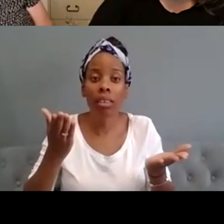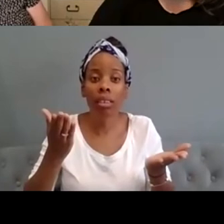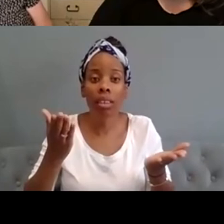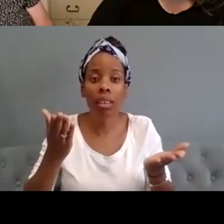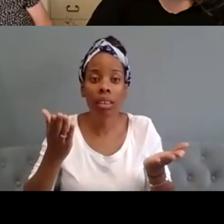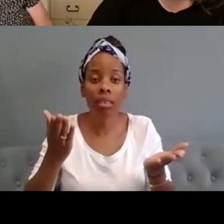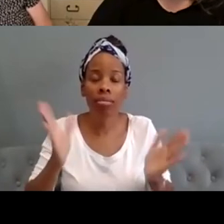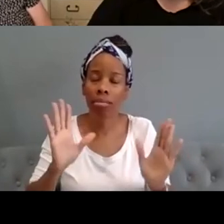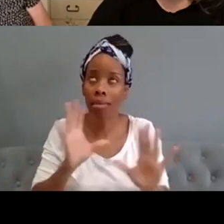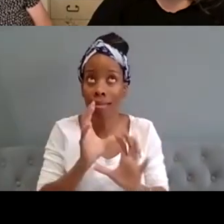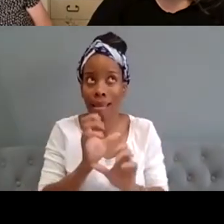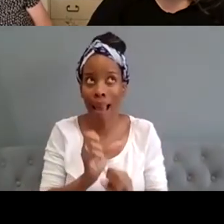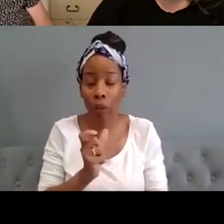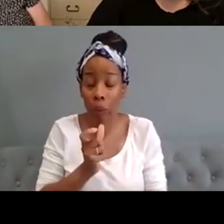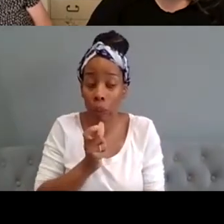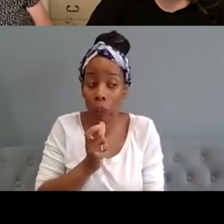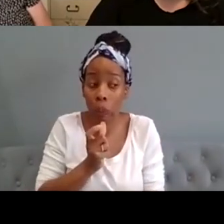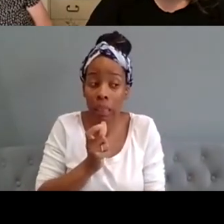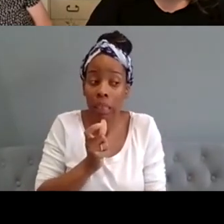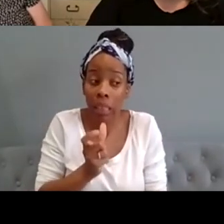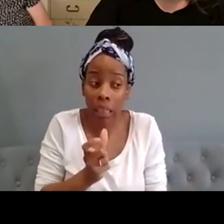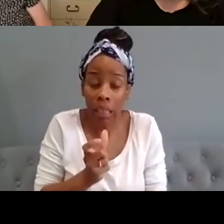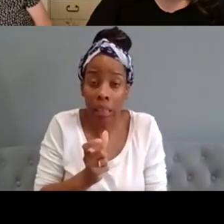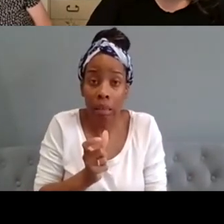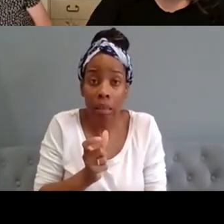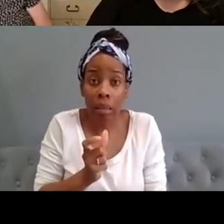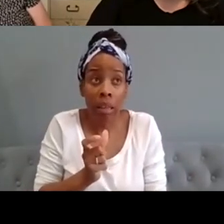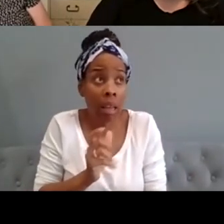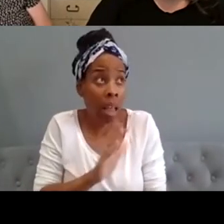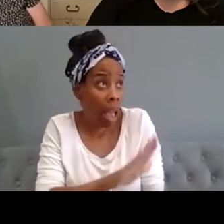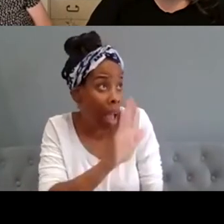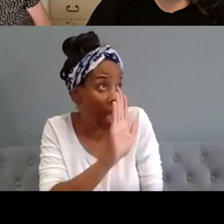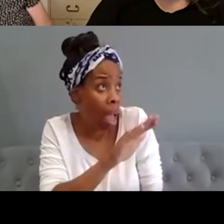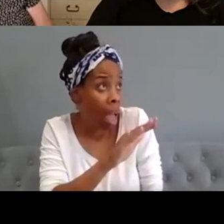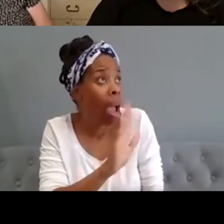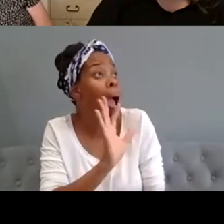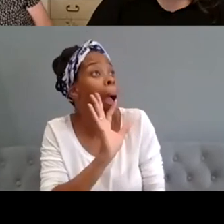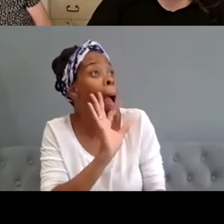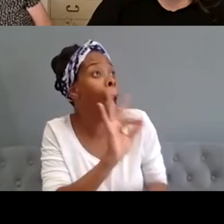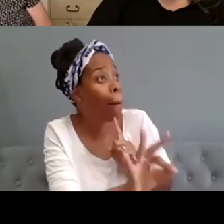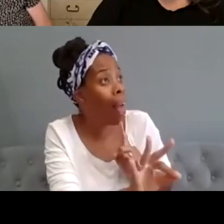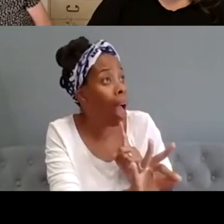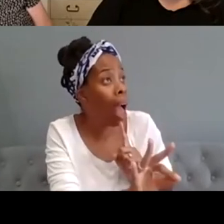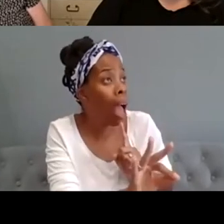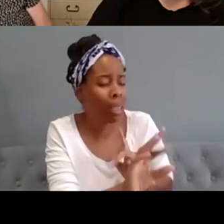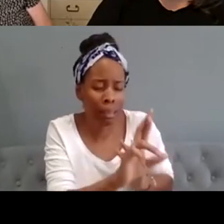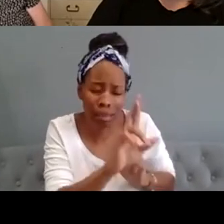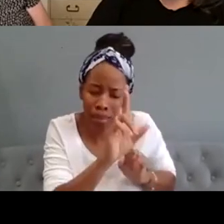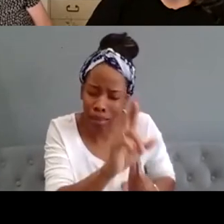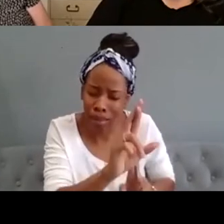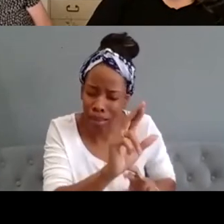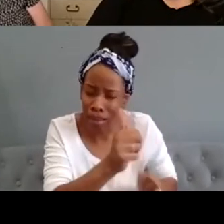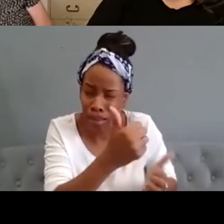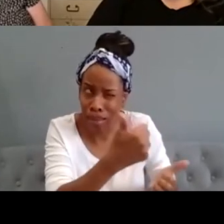i hate to say it but it's a lottery you know every time you apply for access to work you don't know who you're going to get to talk to you don't know who